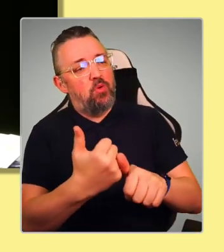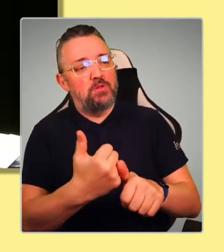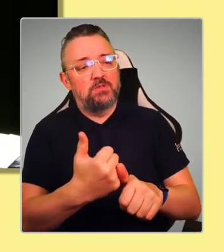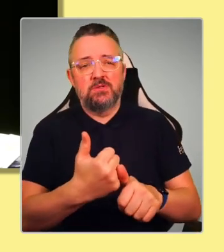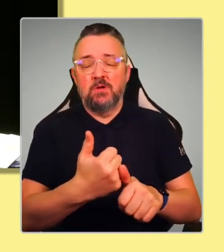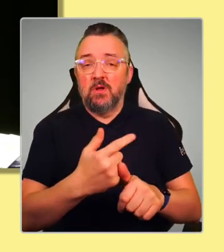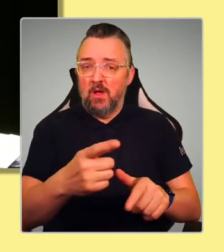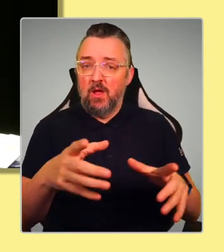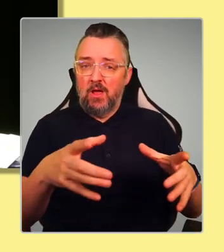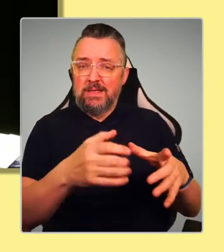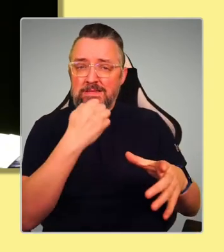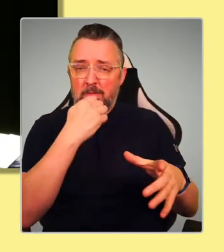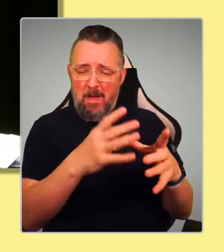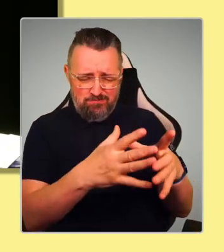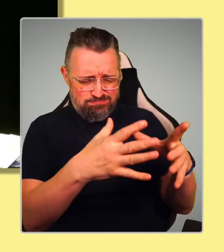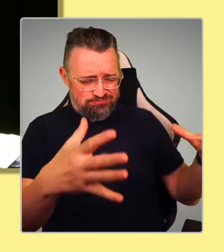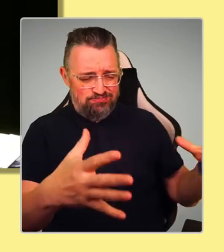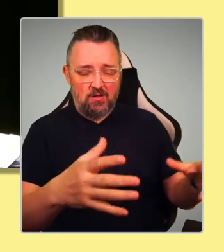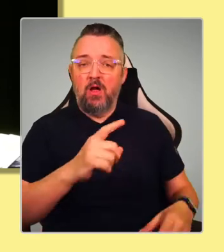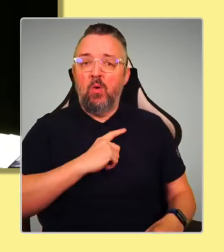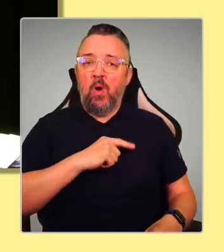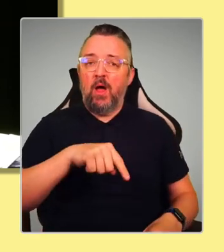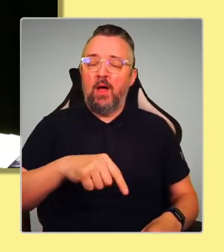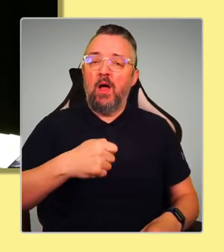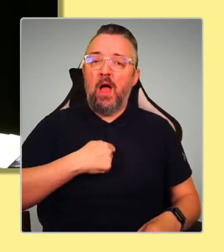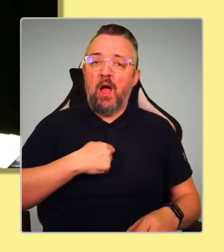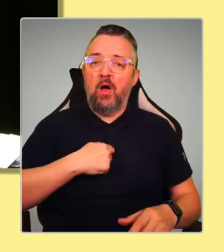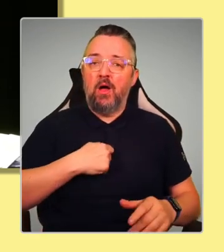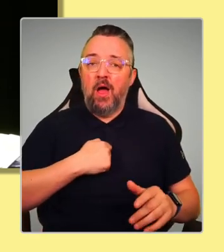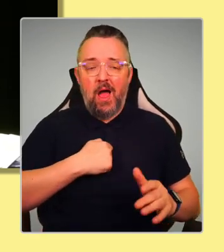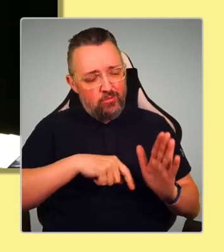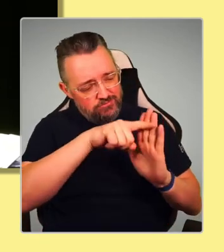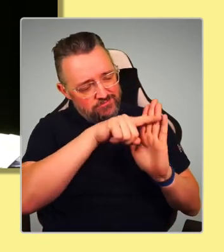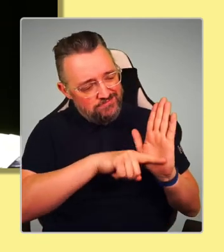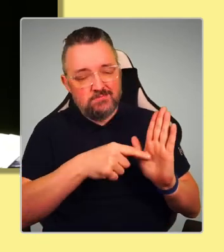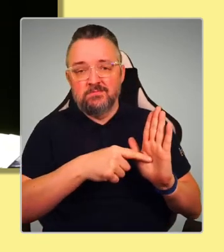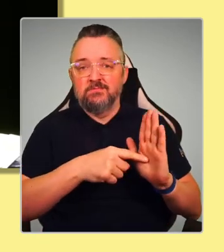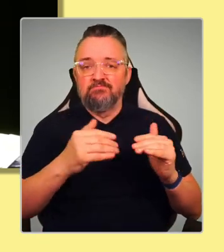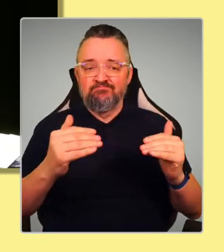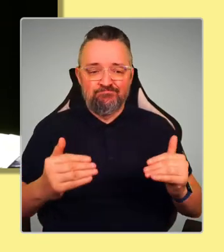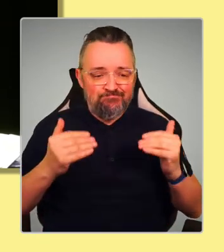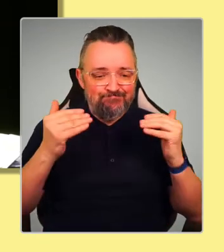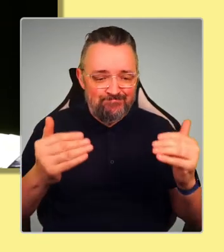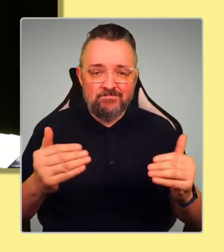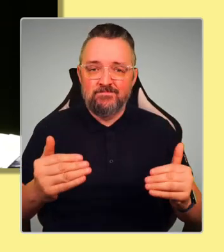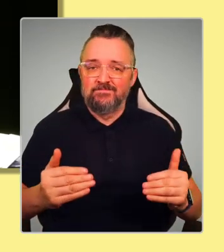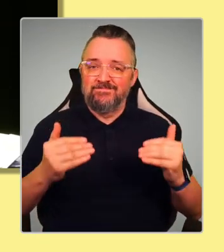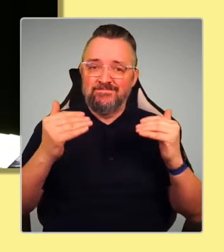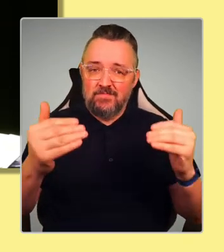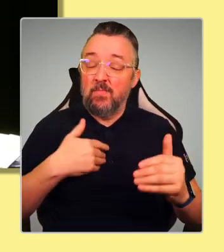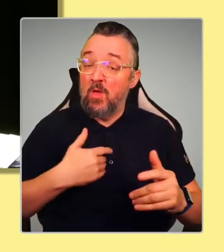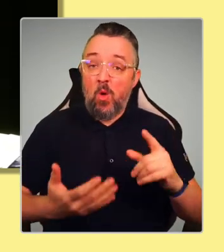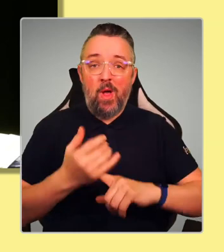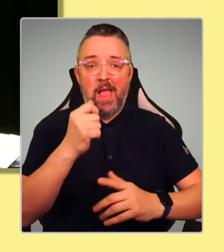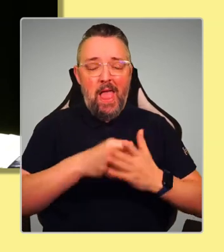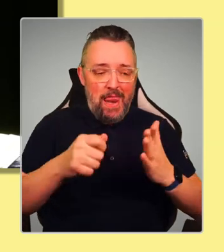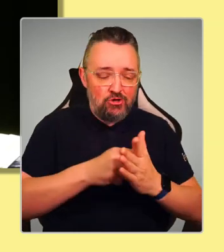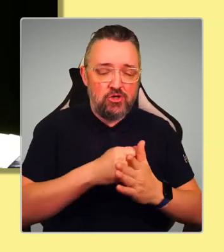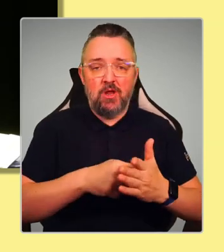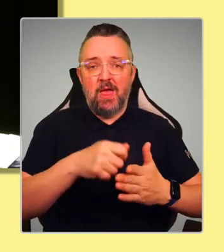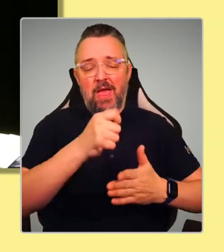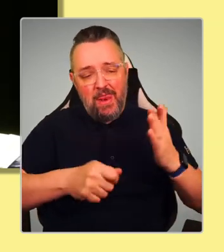It's because of our progressive agenda that has won us election after election after election.